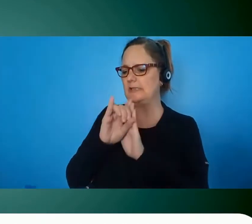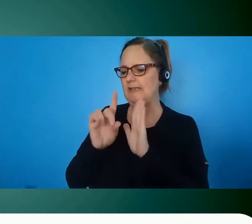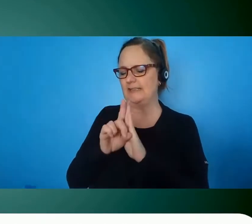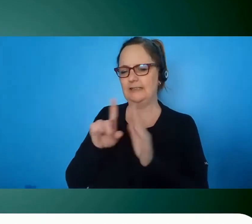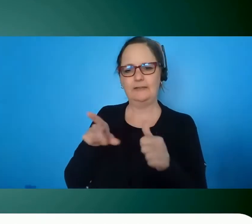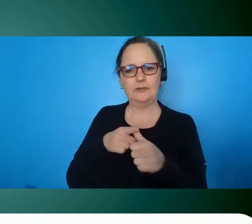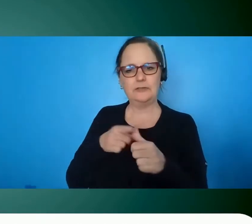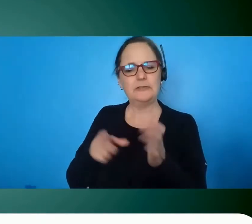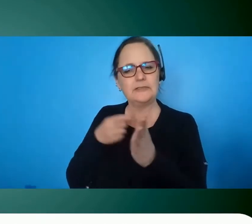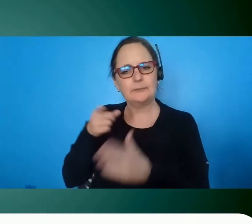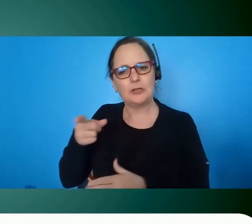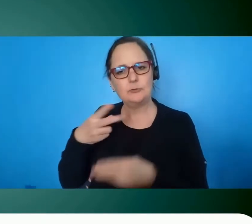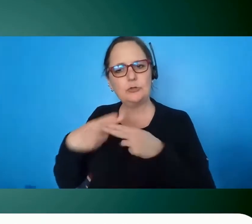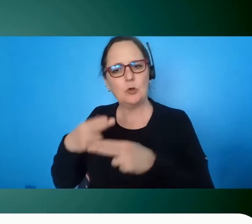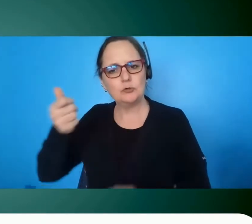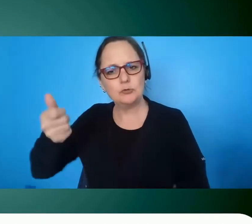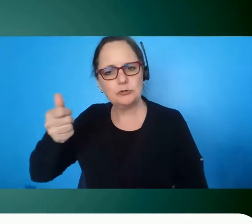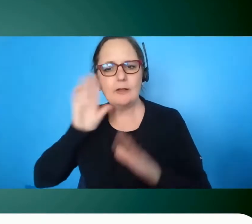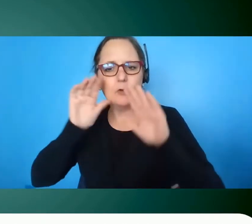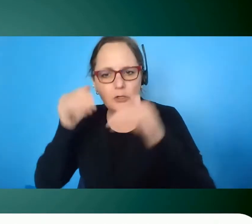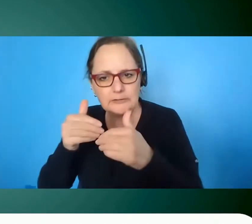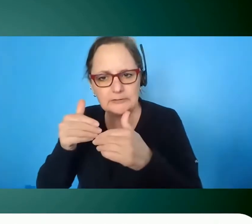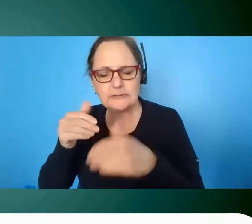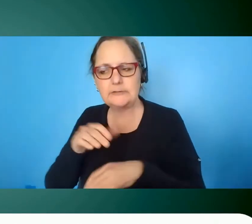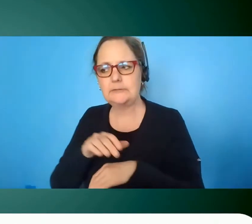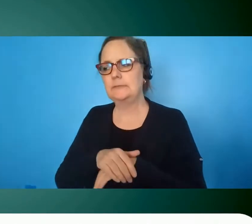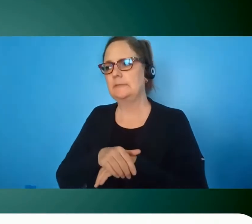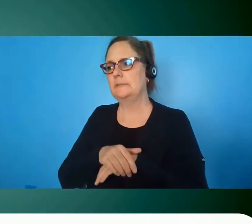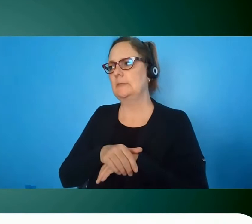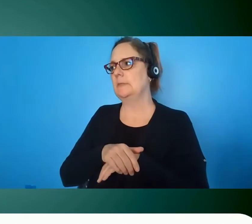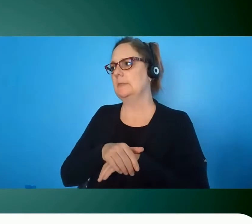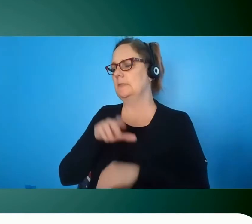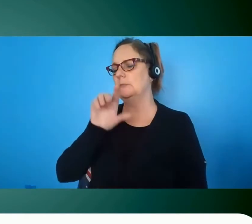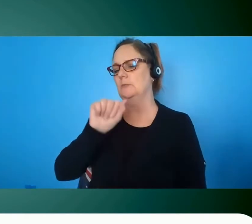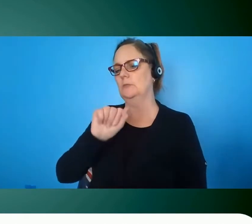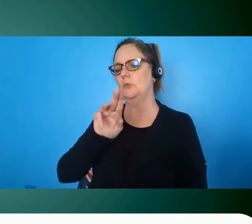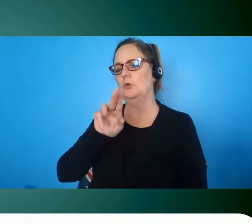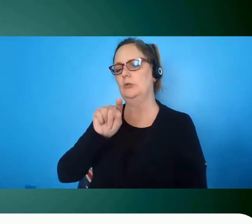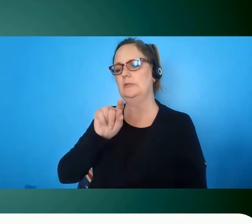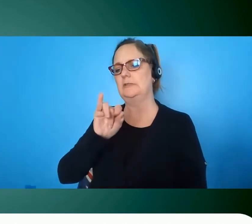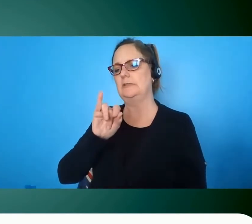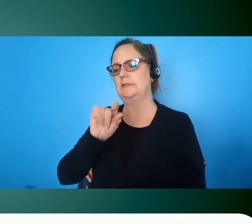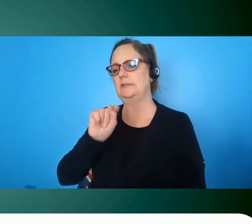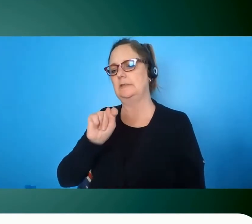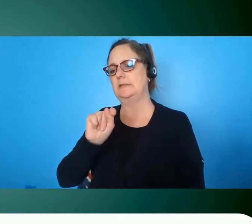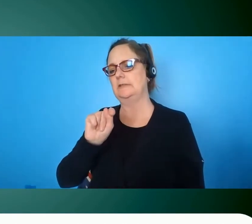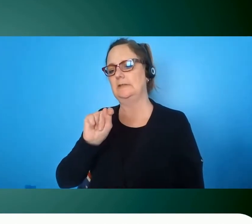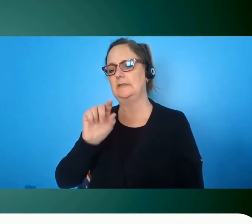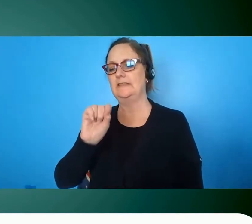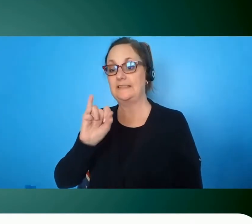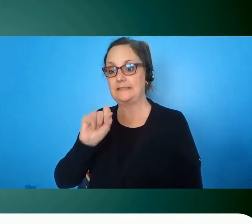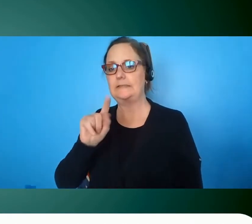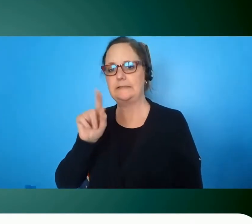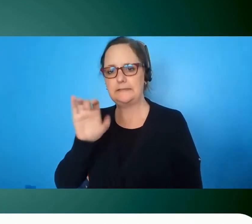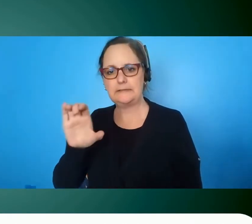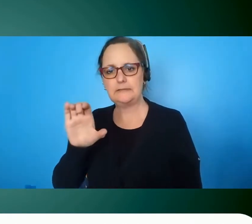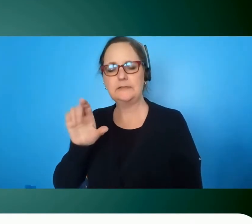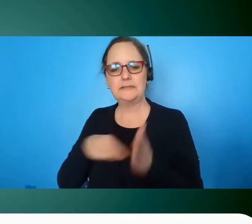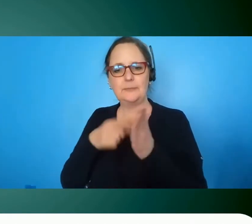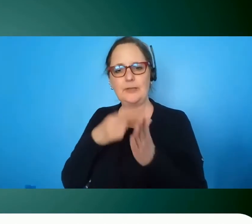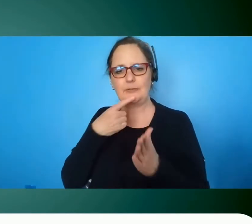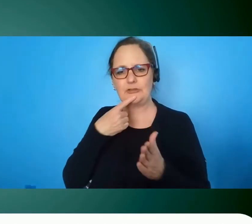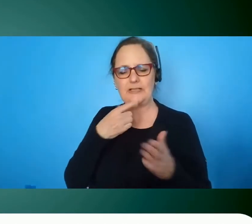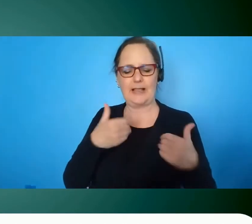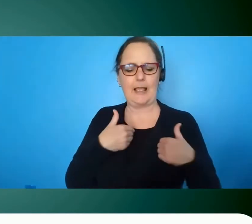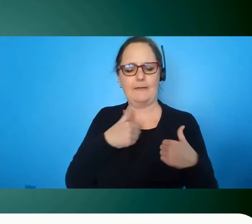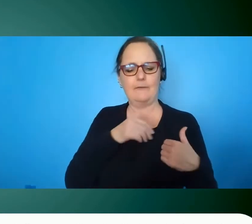she's autistic and someday she's she has autism um she's very bold about it she's an extrovert autistic and talks about it